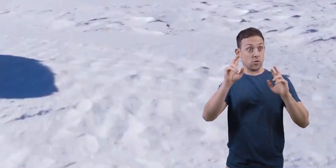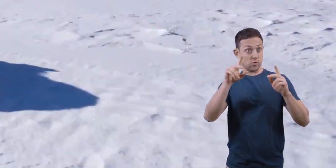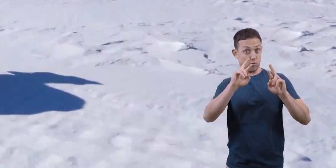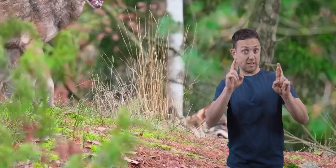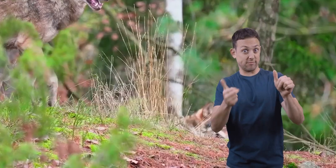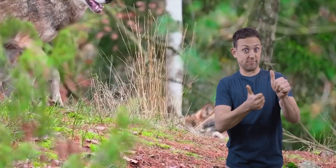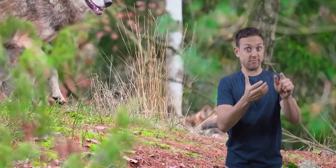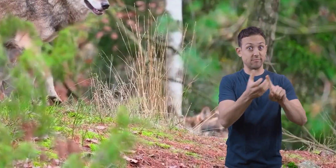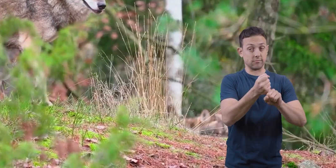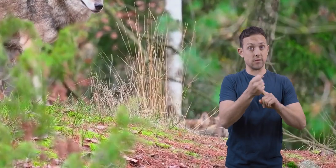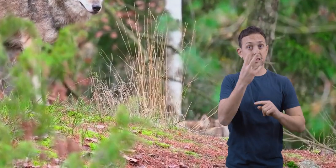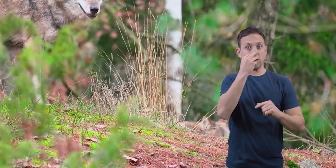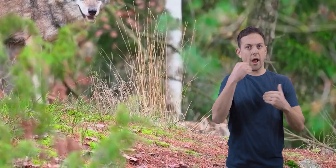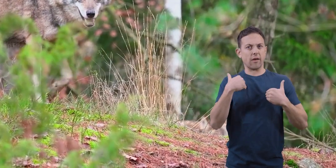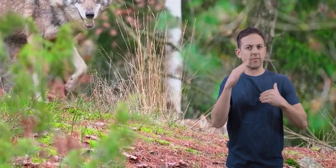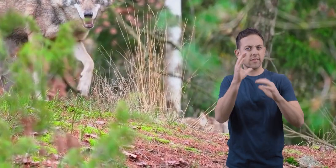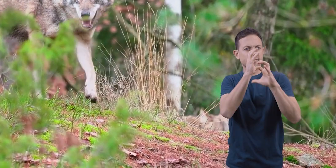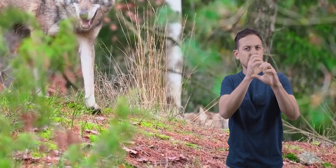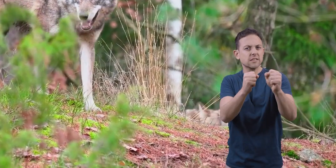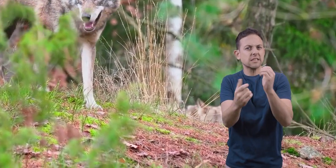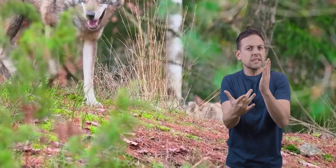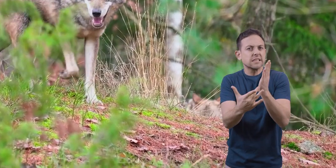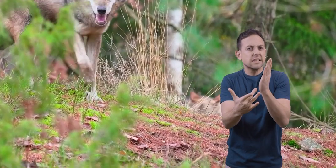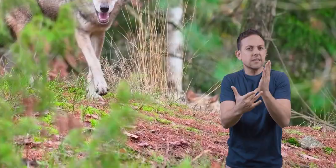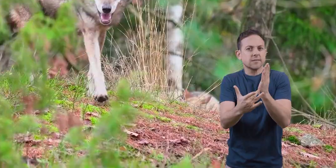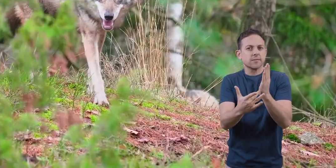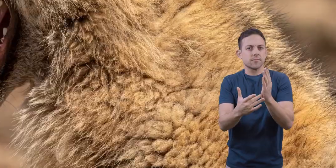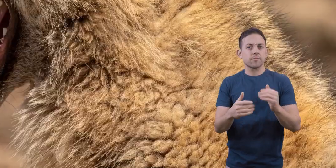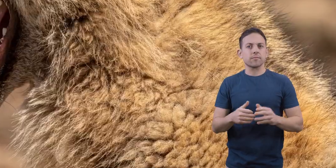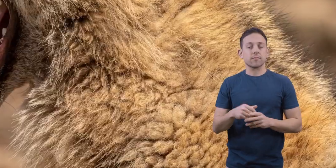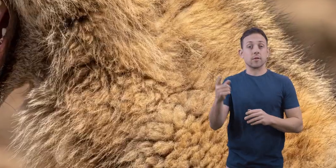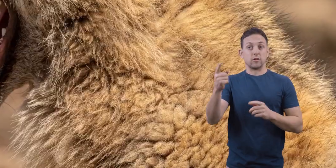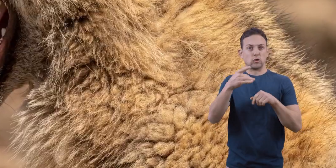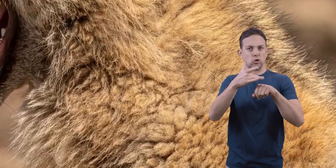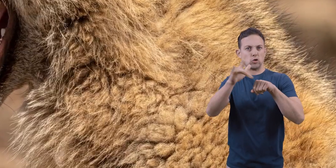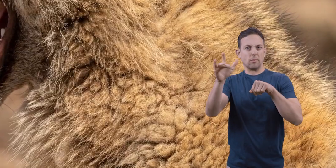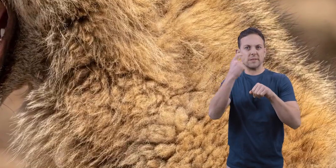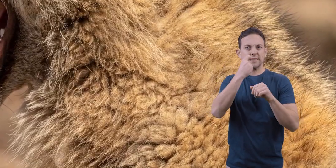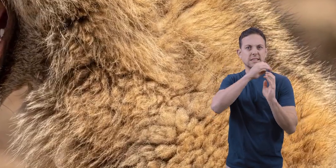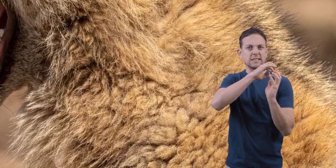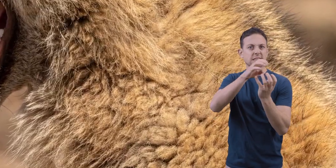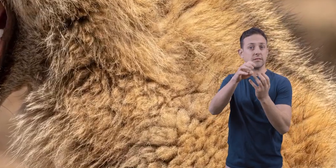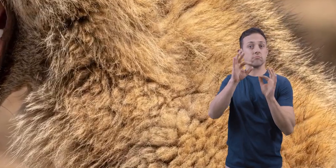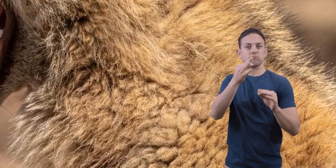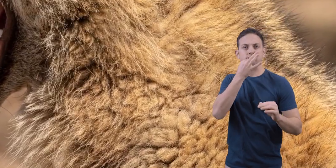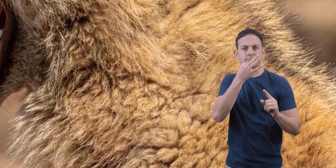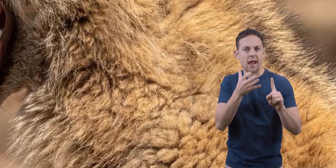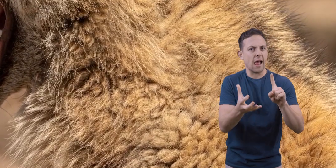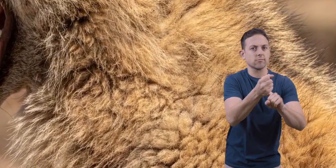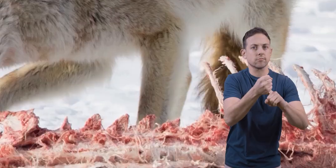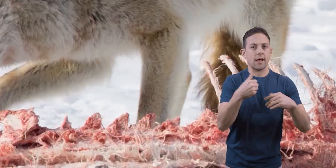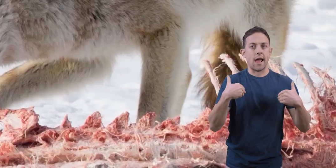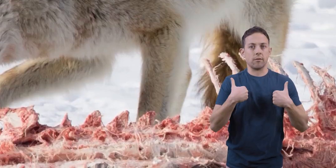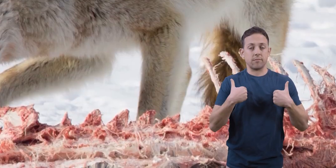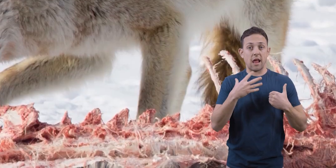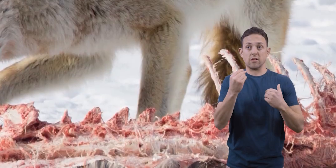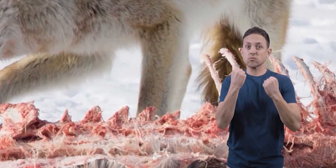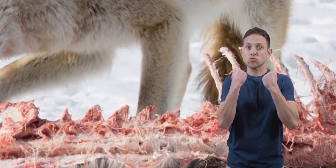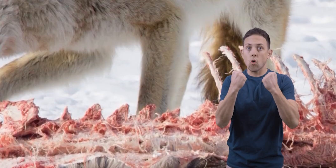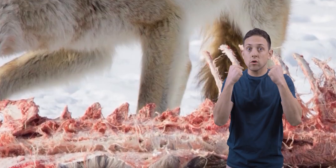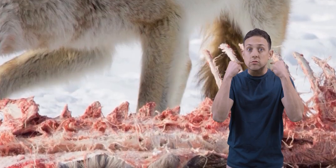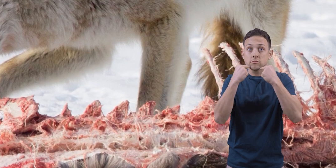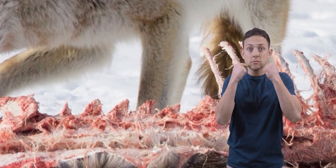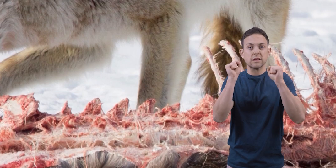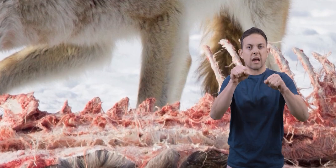their prey, coyotes use some fantastic techniques. Their sharp teeth are great for grabbing animals, and their strong